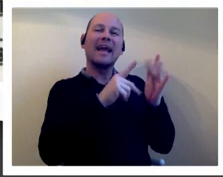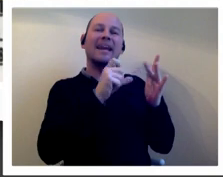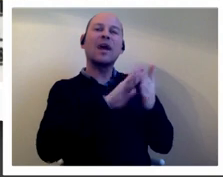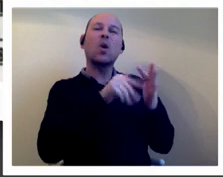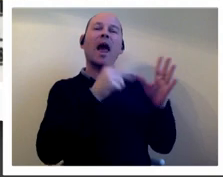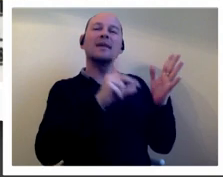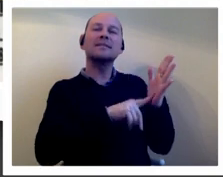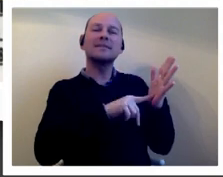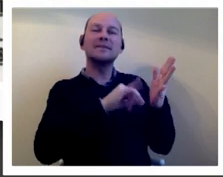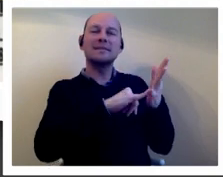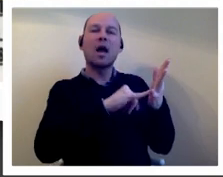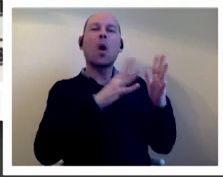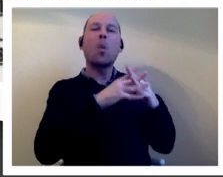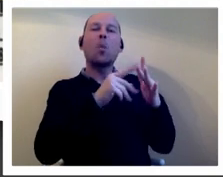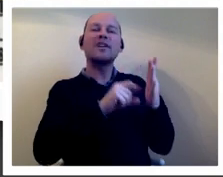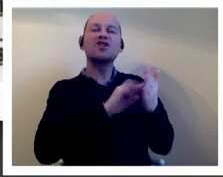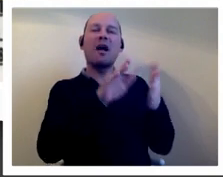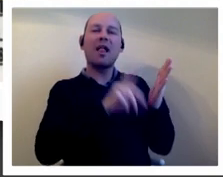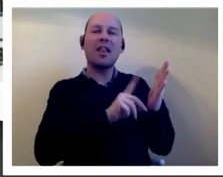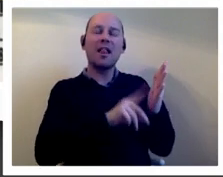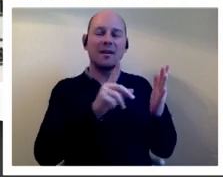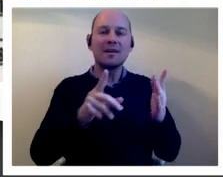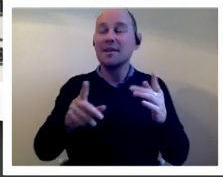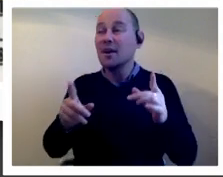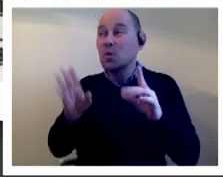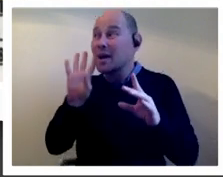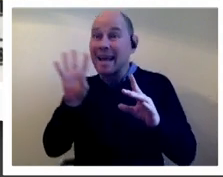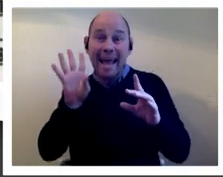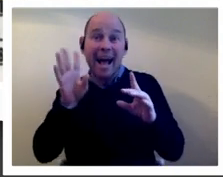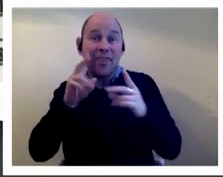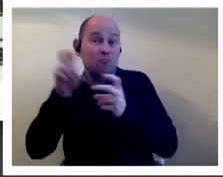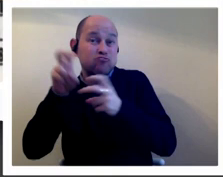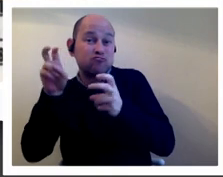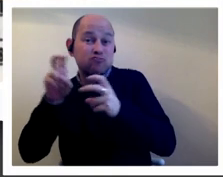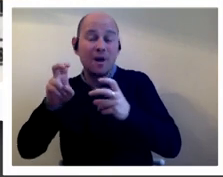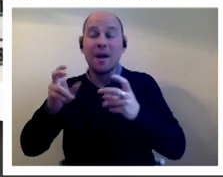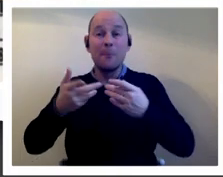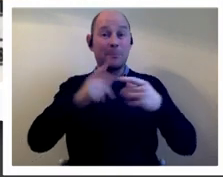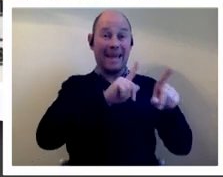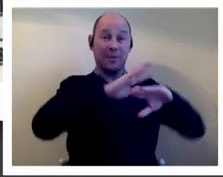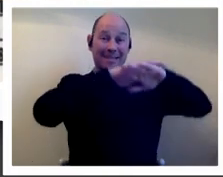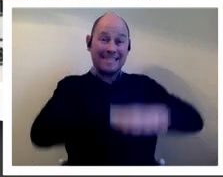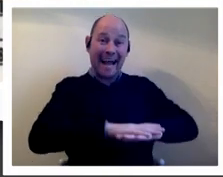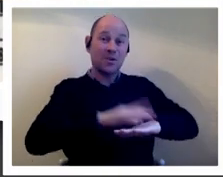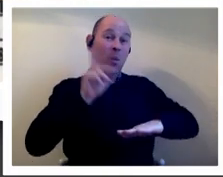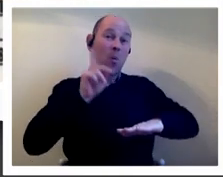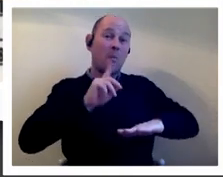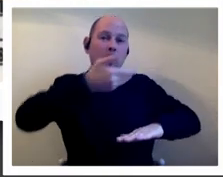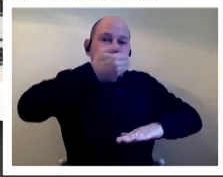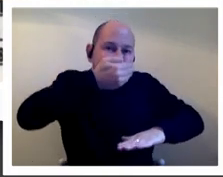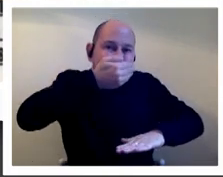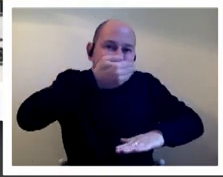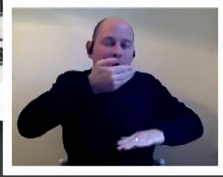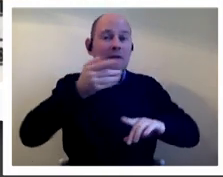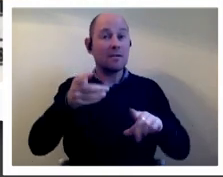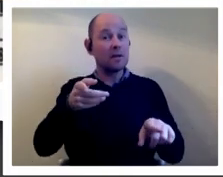and you can actually hear these kind of muffled shouts and screams um on the footage in the background the protester said that she thought she was going to suffocate um at